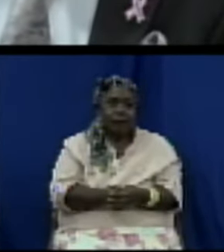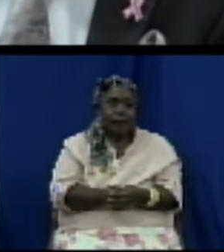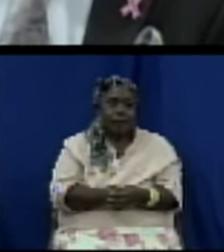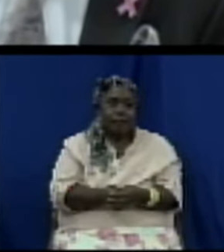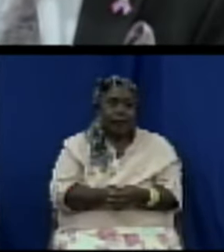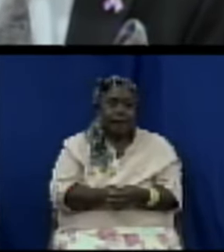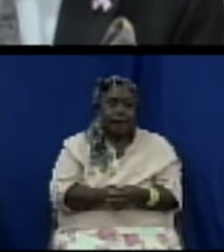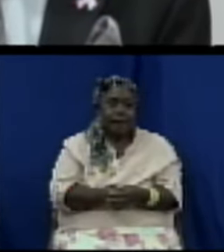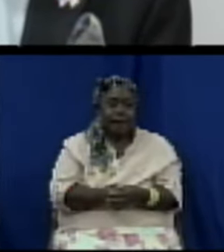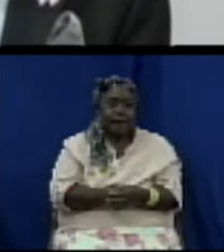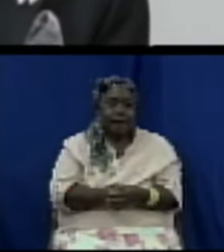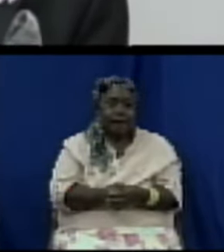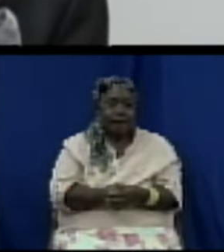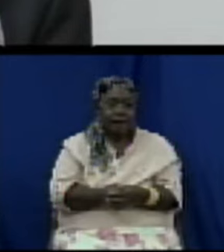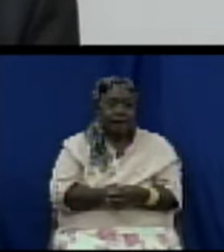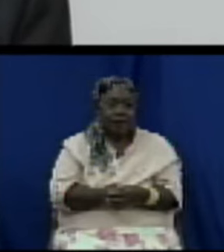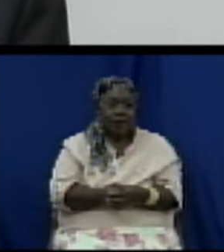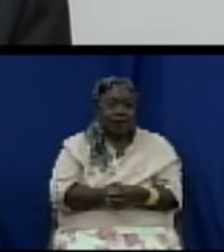topper